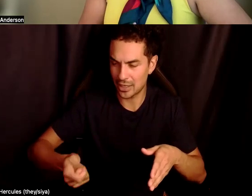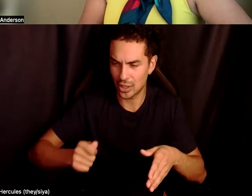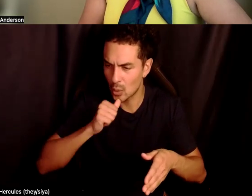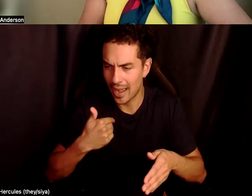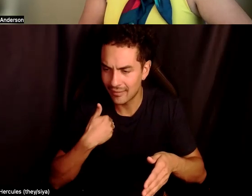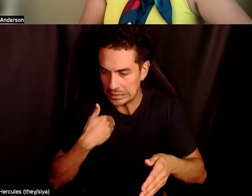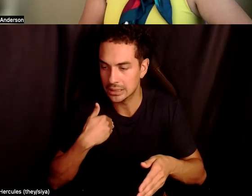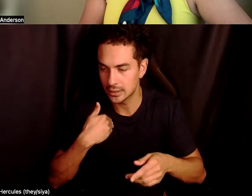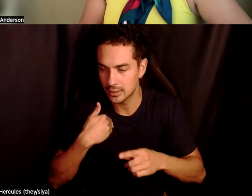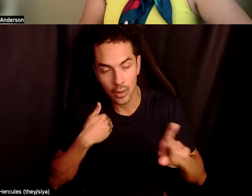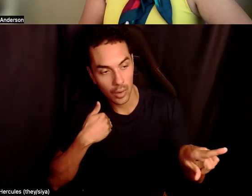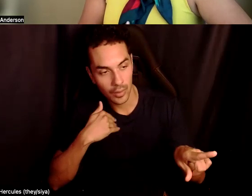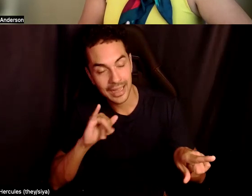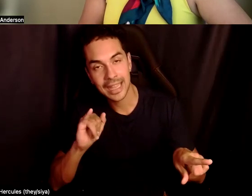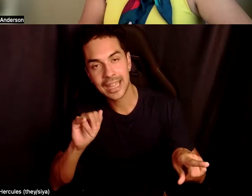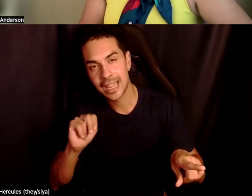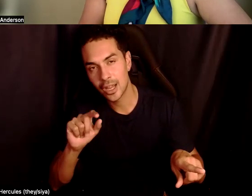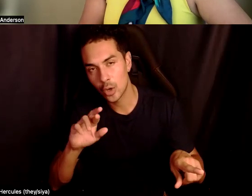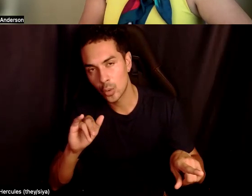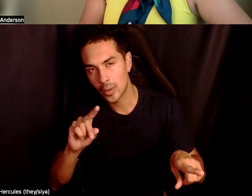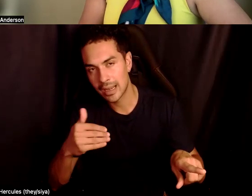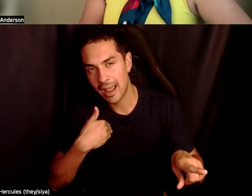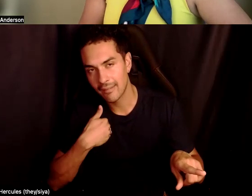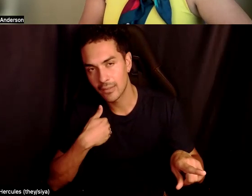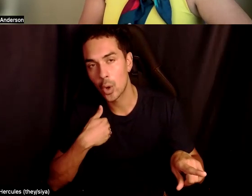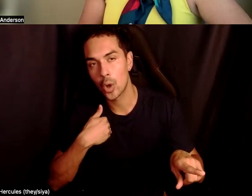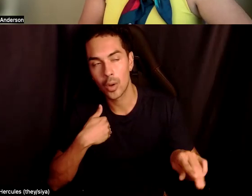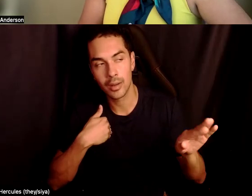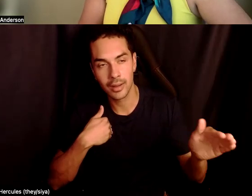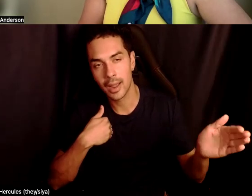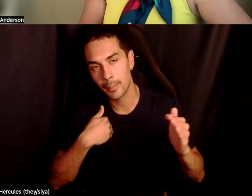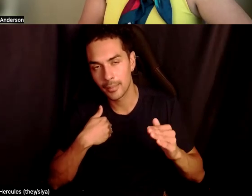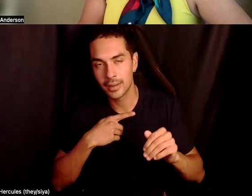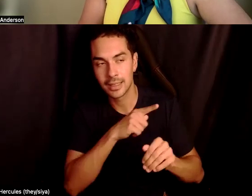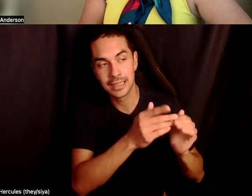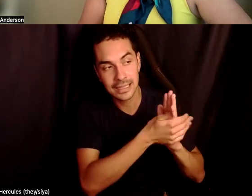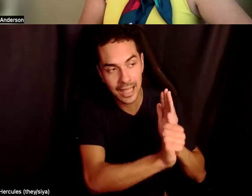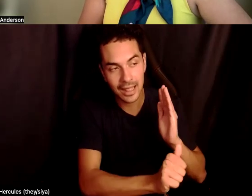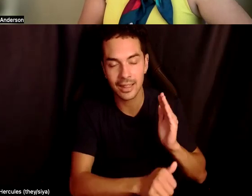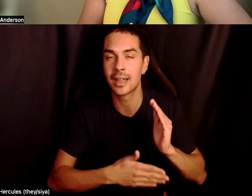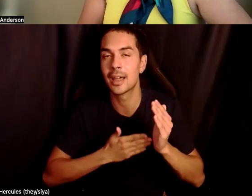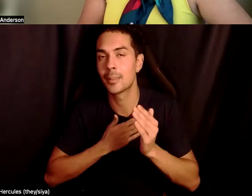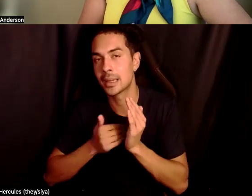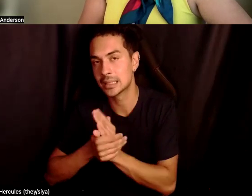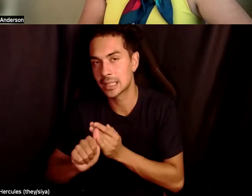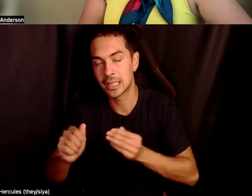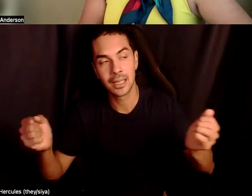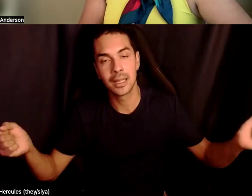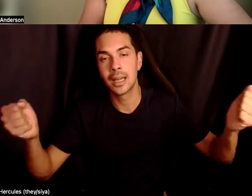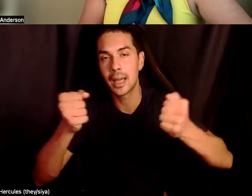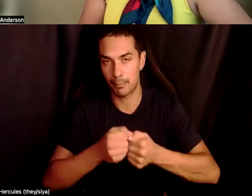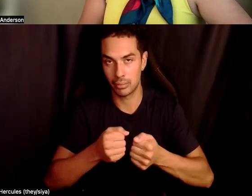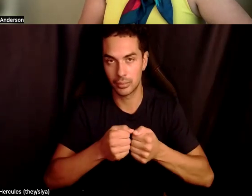that's why it's so important for us to all bring the different skills and tools that we have to this process. And so I think the acknowledgement that we each